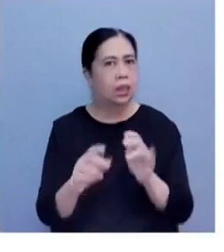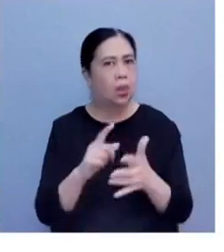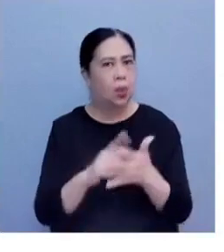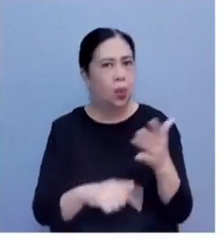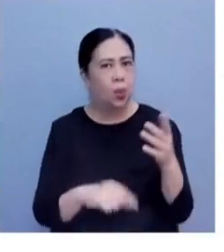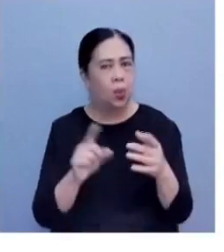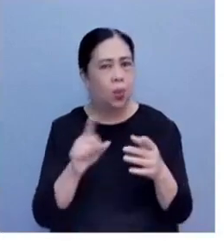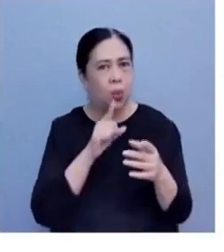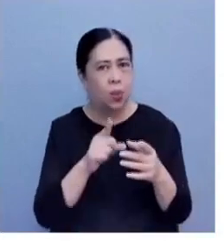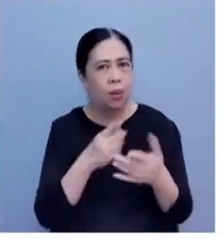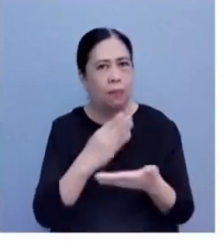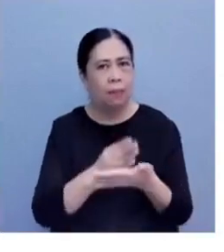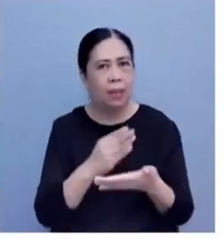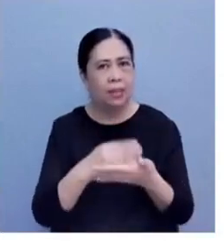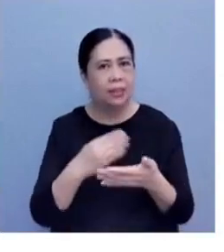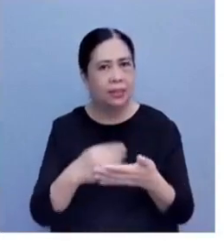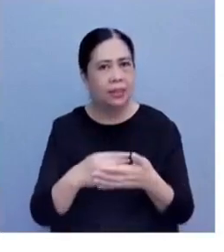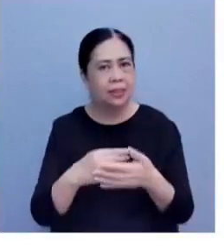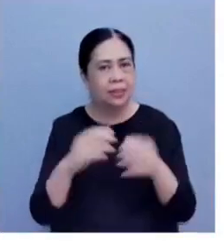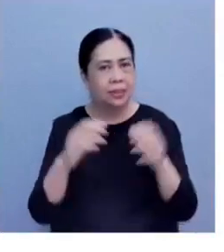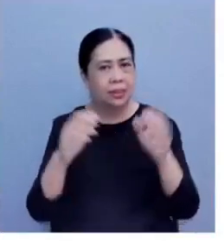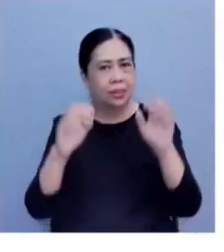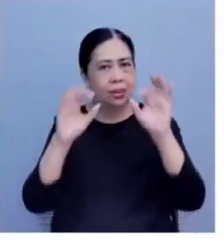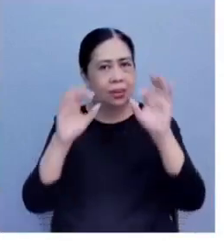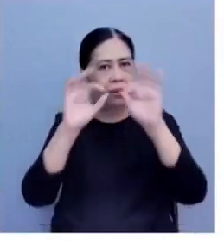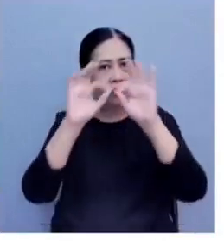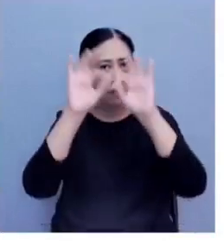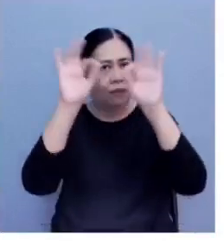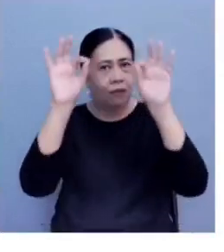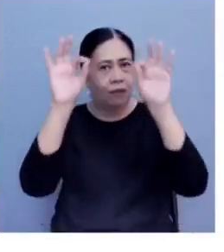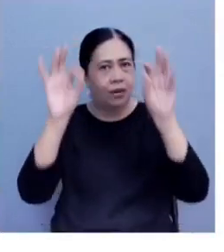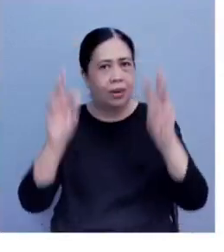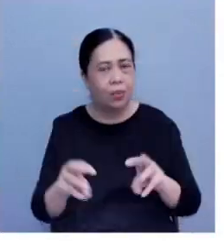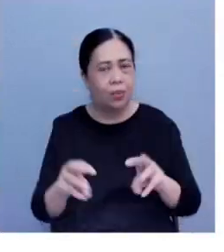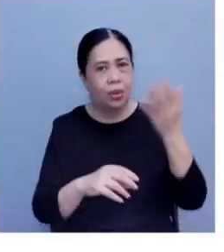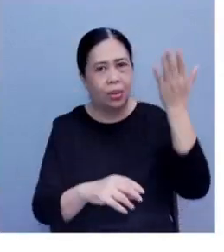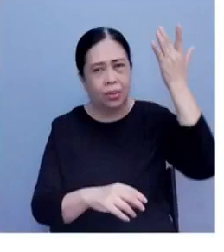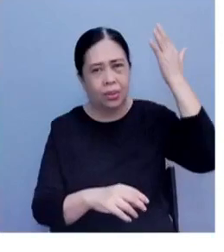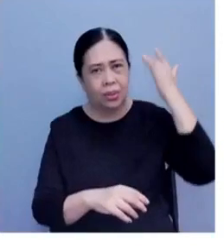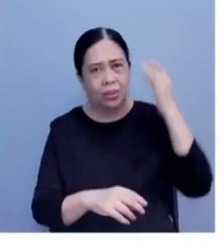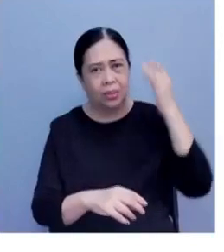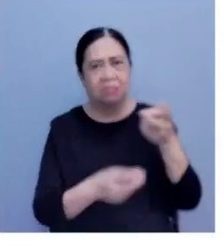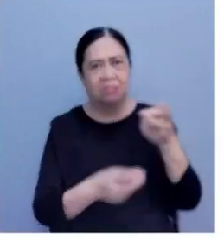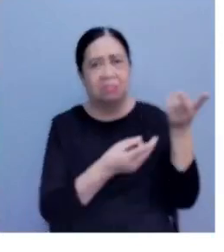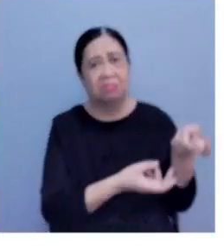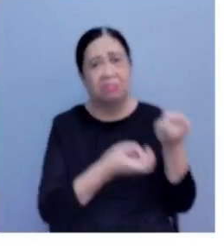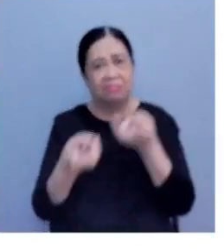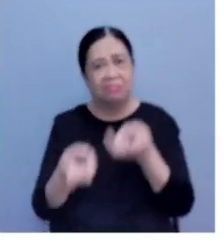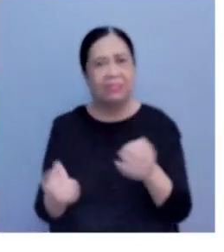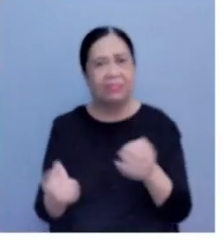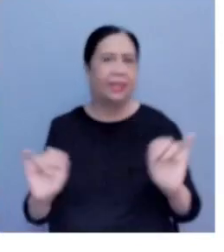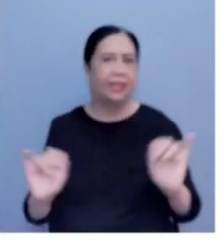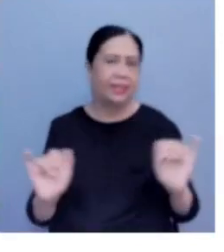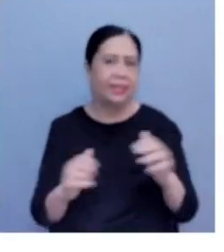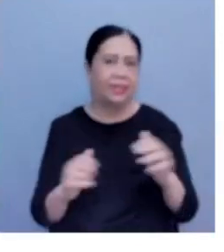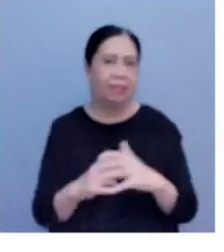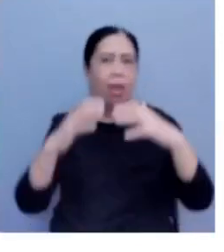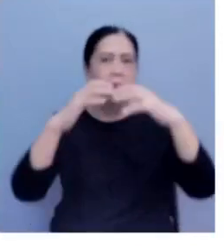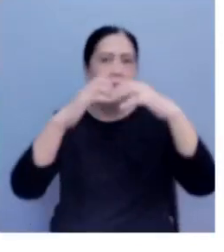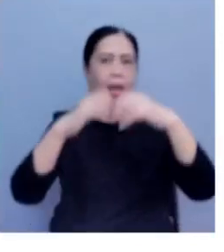ang budgeting framework ng mga nakaraang administration. Ganun lang din sa ngayon. Malulugpog lang din tayo sa